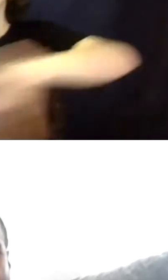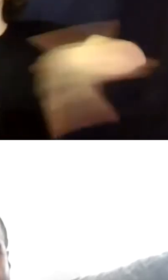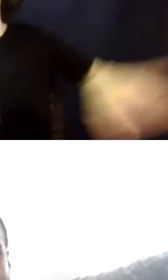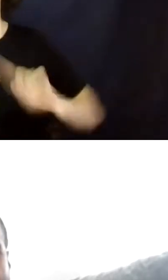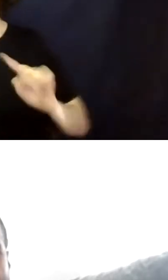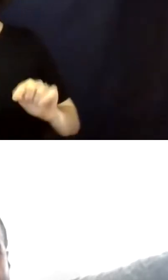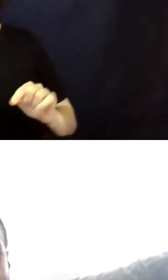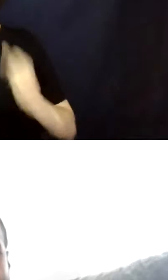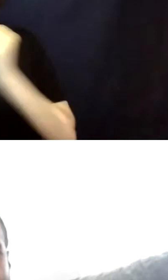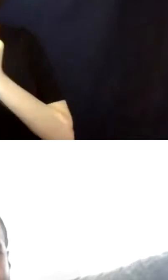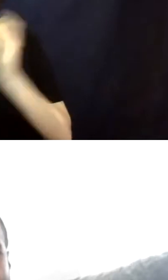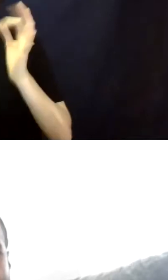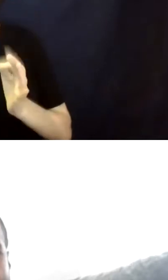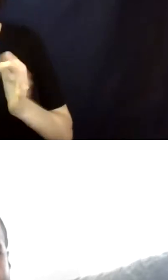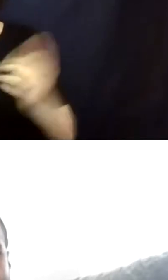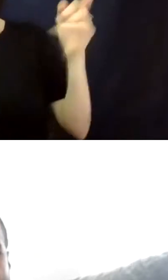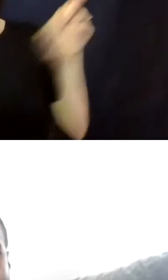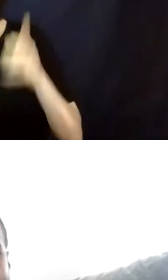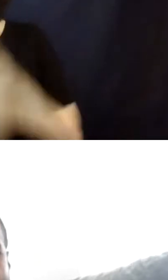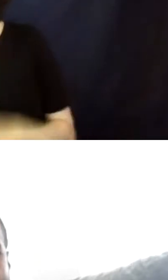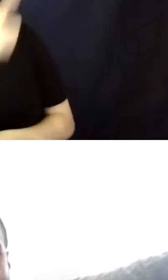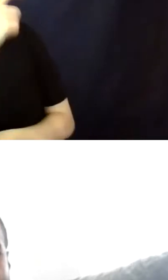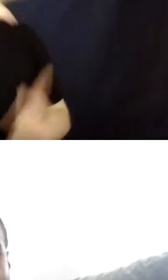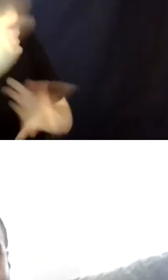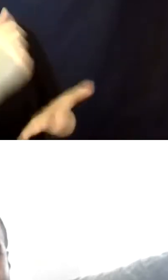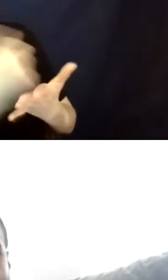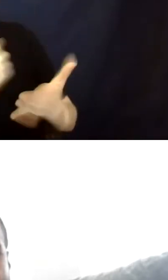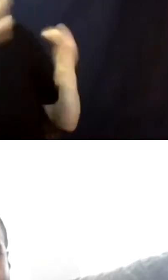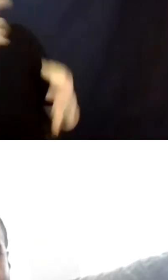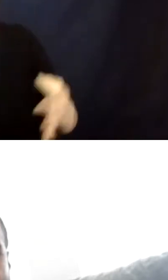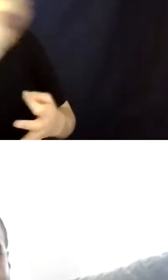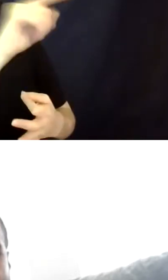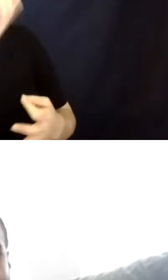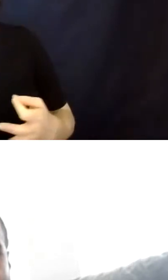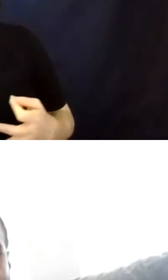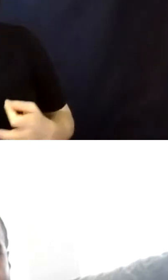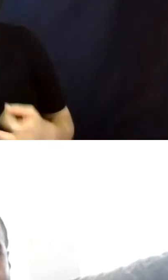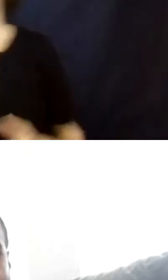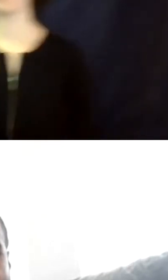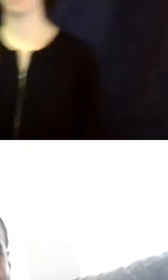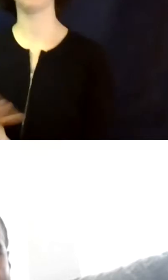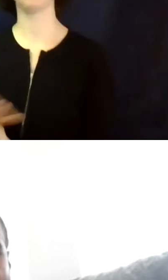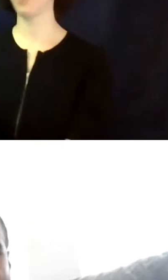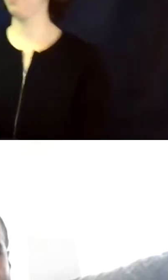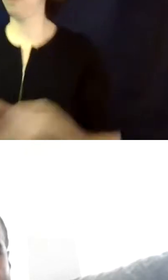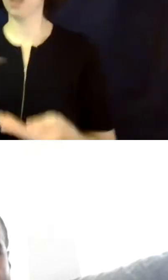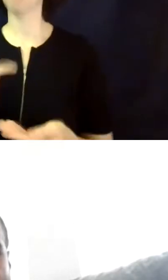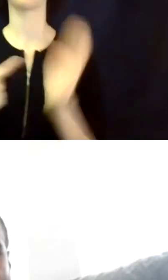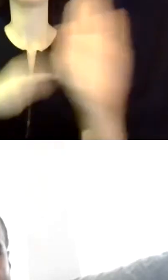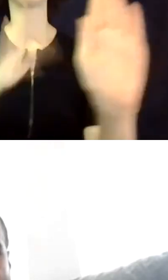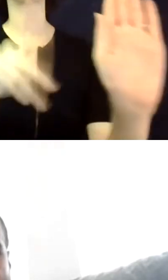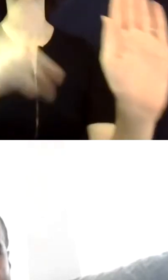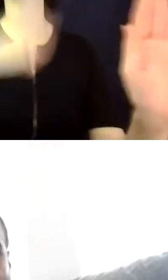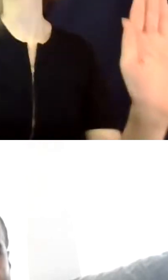people that helped me make my decisions, but you can't take a supported decision-making agreement and go to the bank to do something because